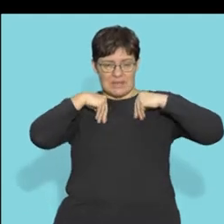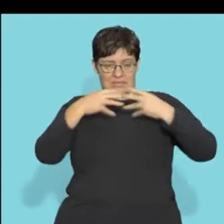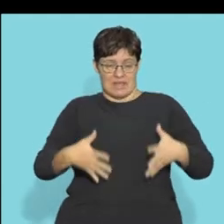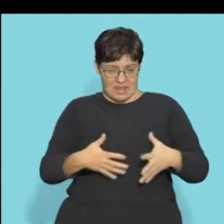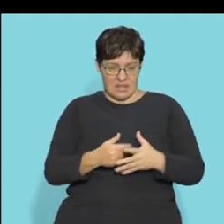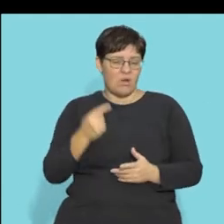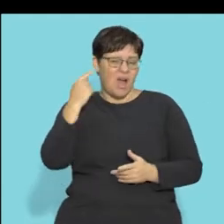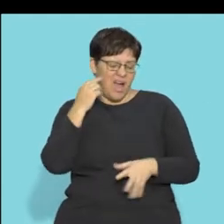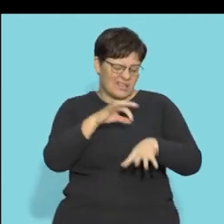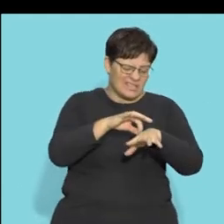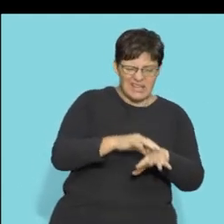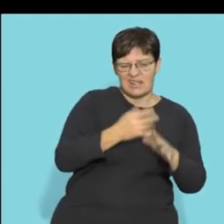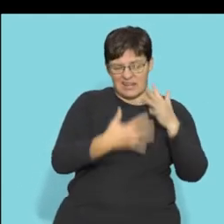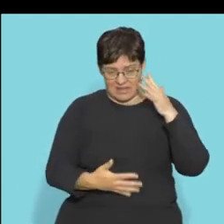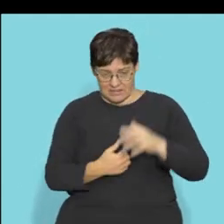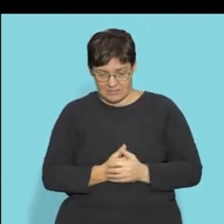eye, your ear, your skin.